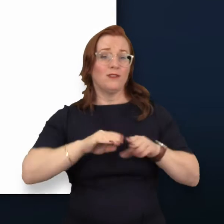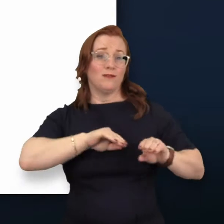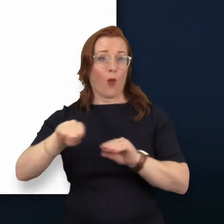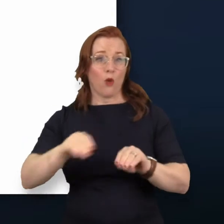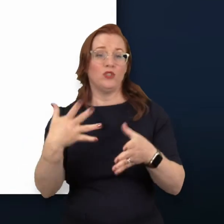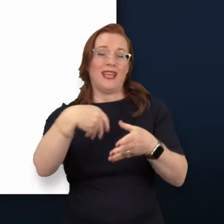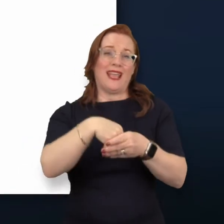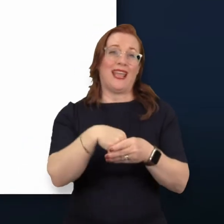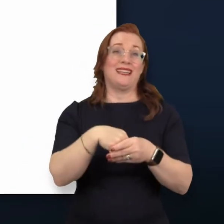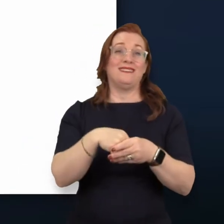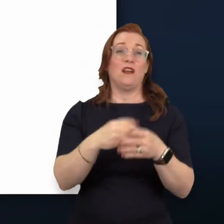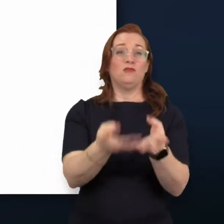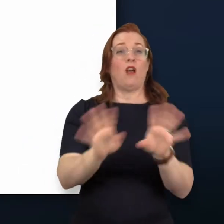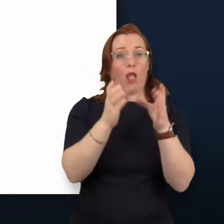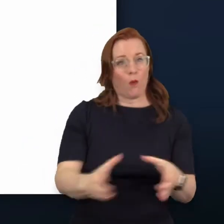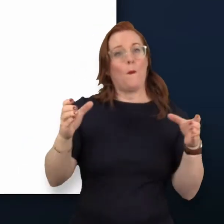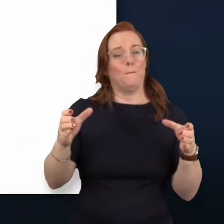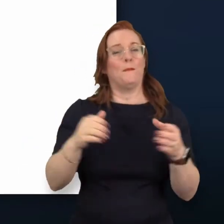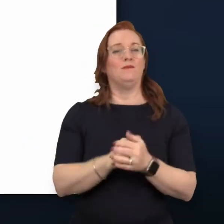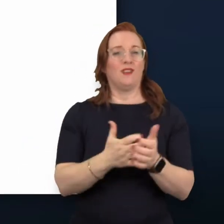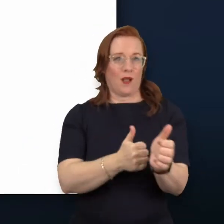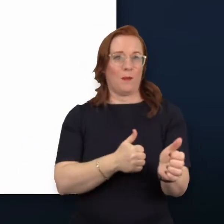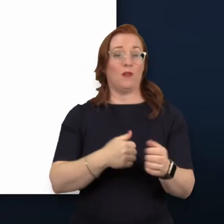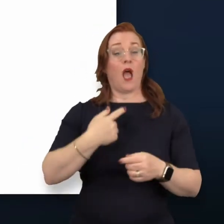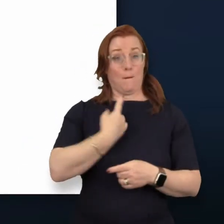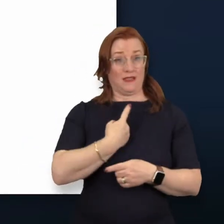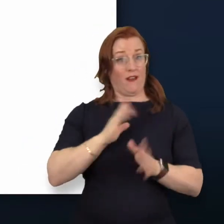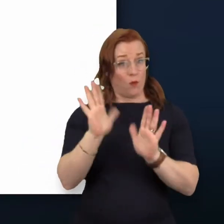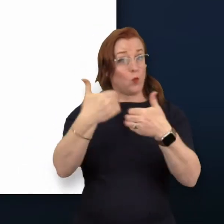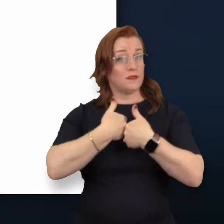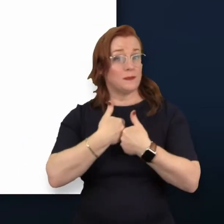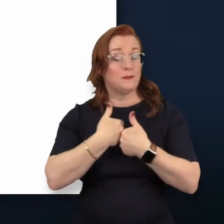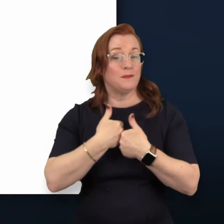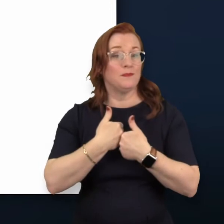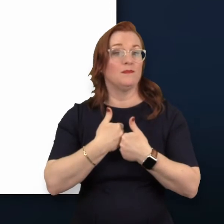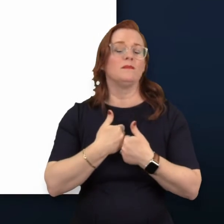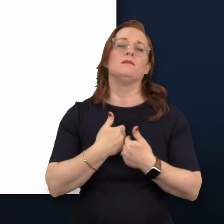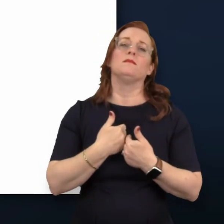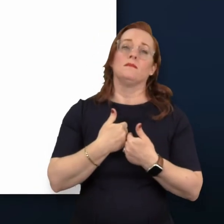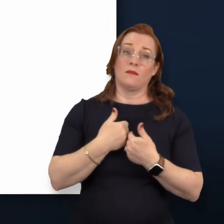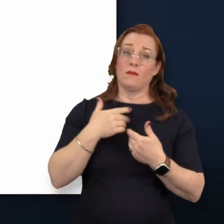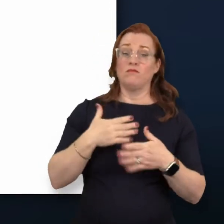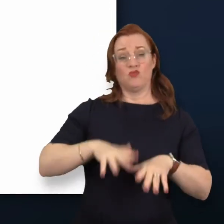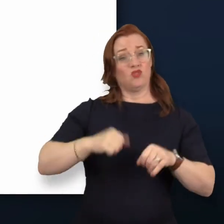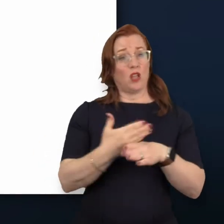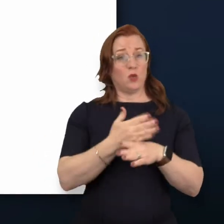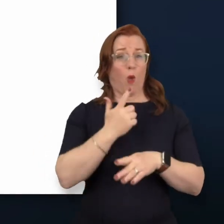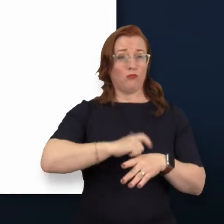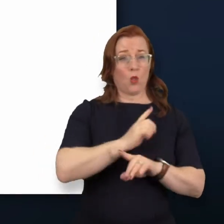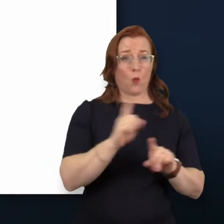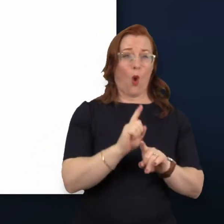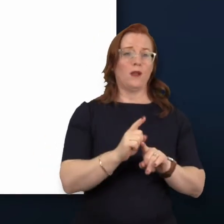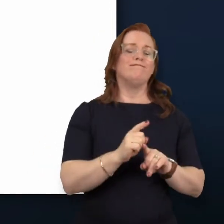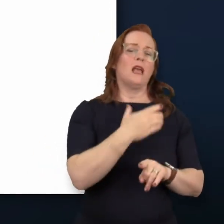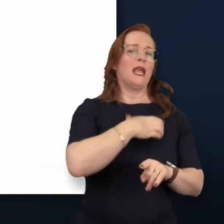at Expand the Circle. I am also autistic. I started my career as an actuary in the